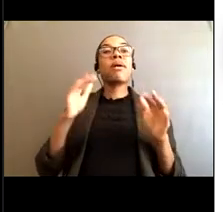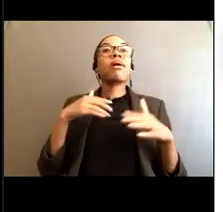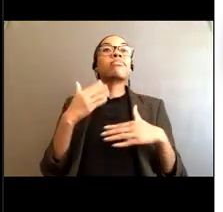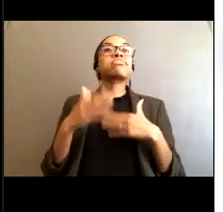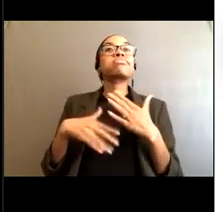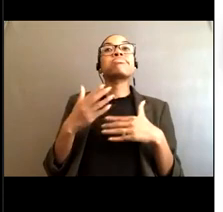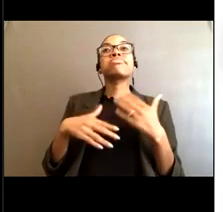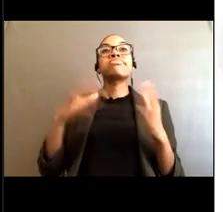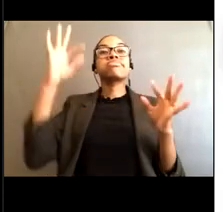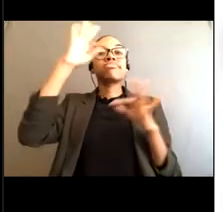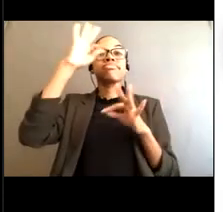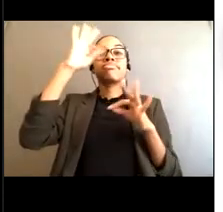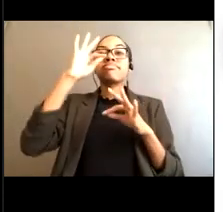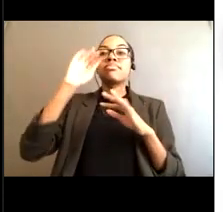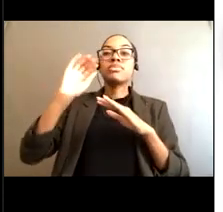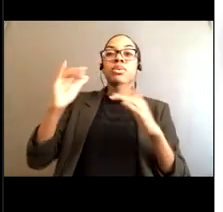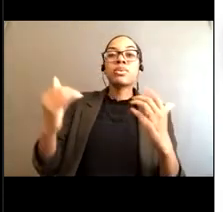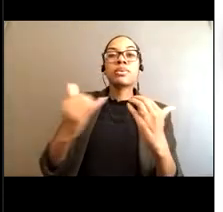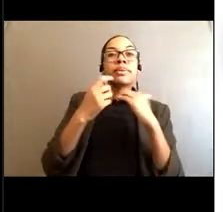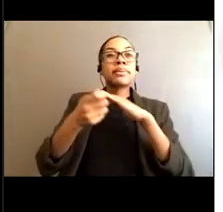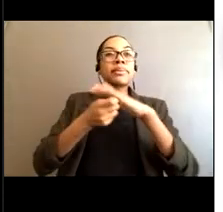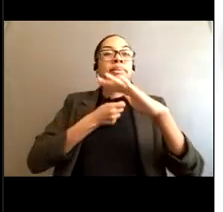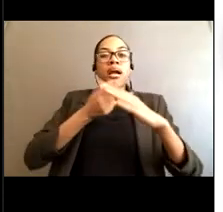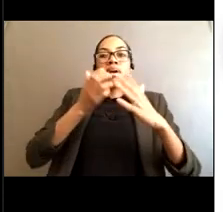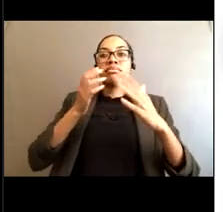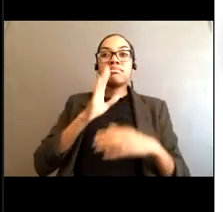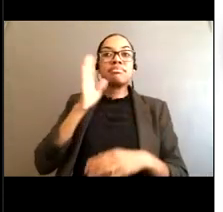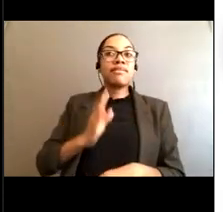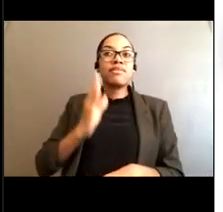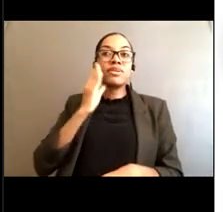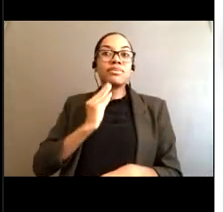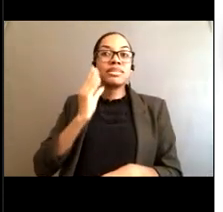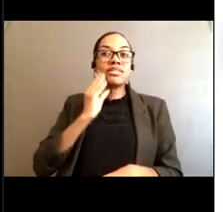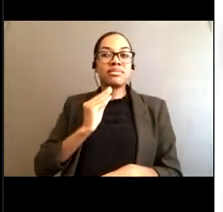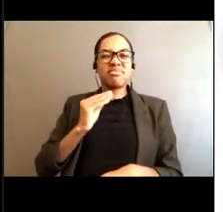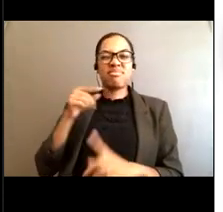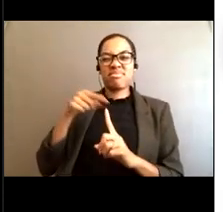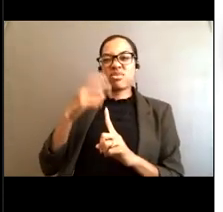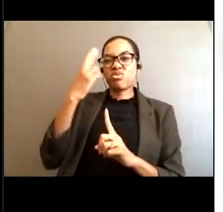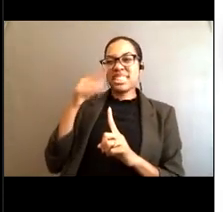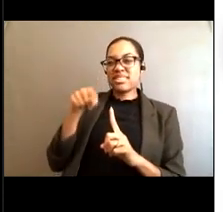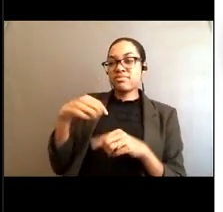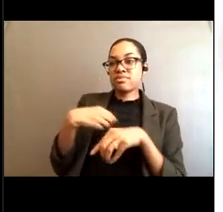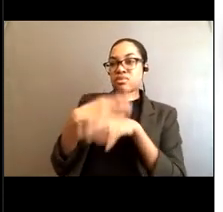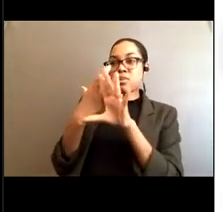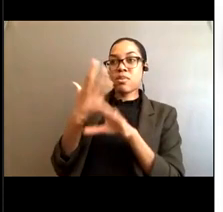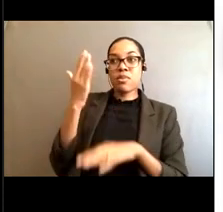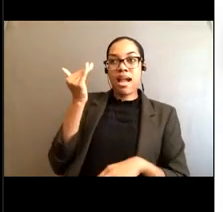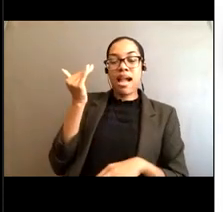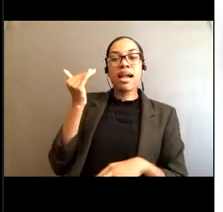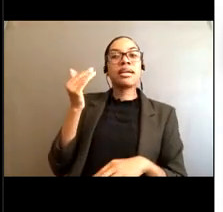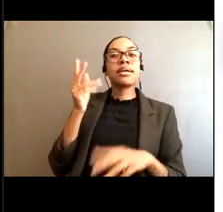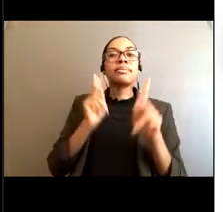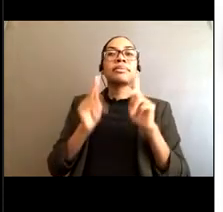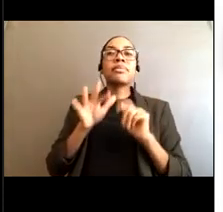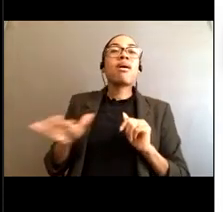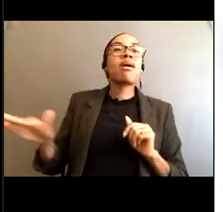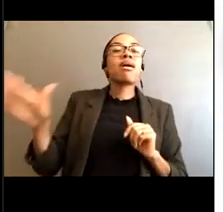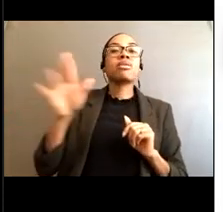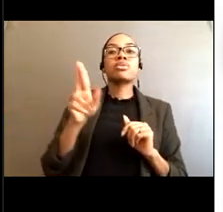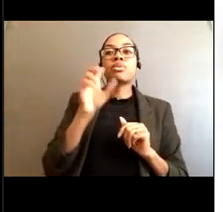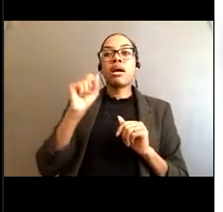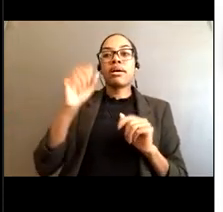one reason why we're doing this presentation. There are people from across the country on this webinar right now. The more